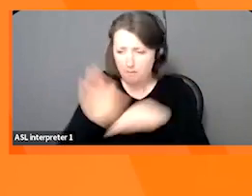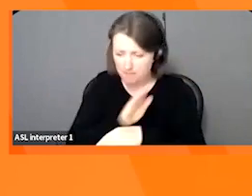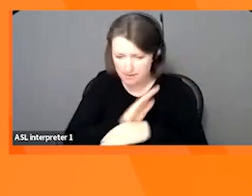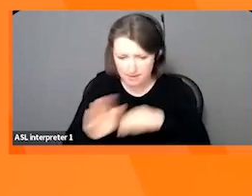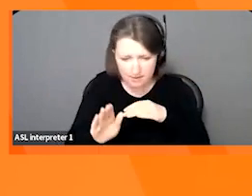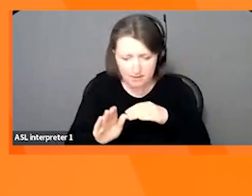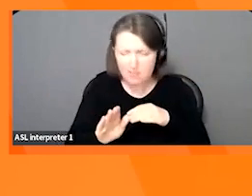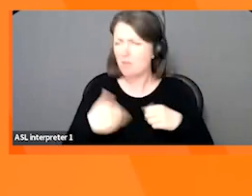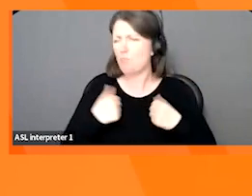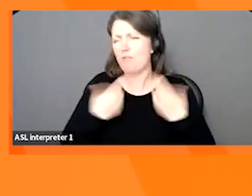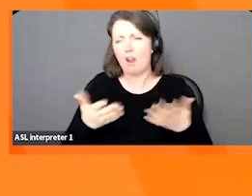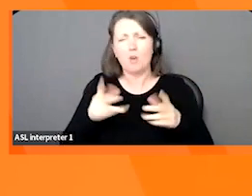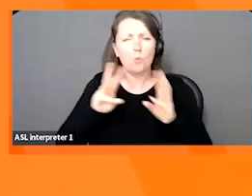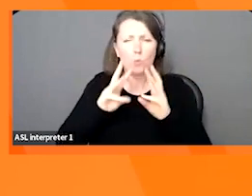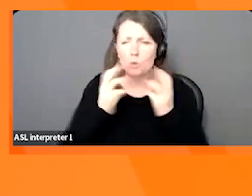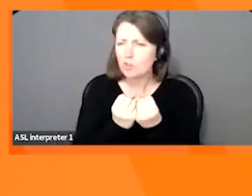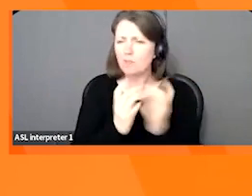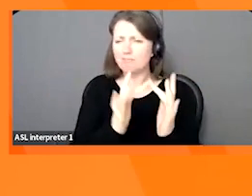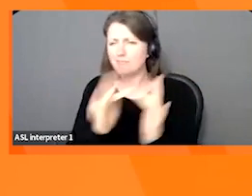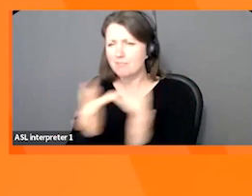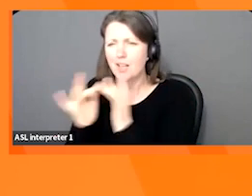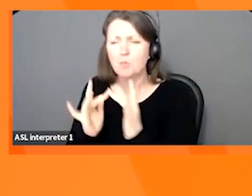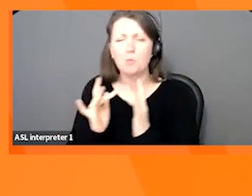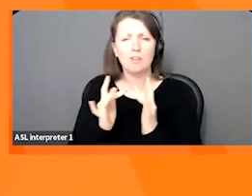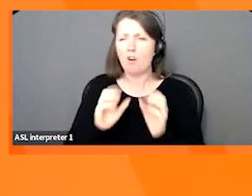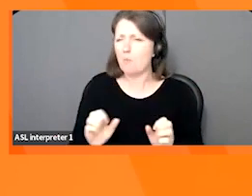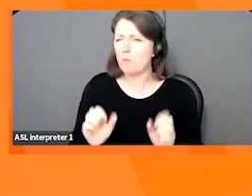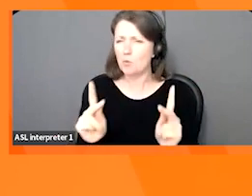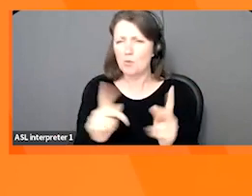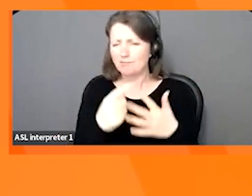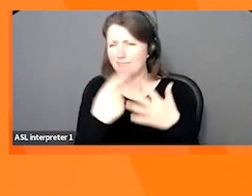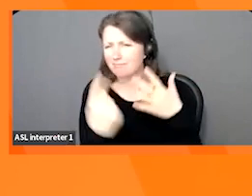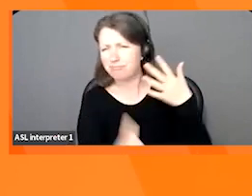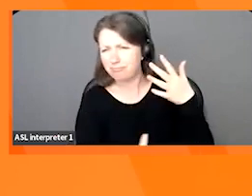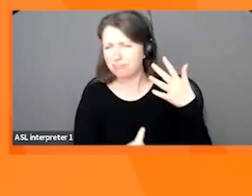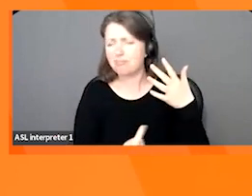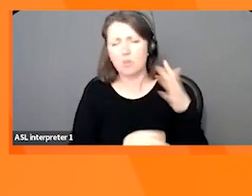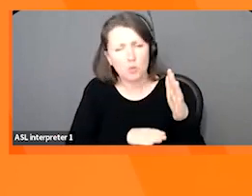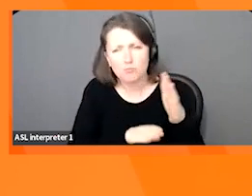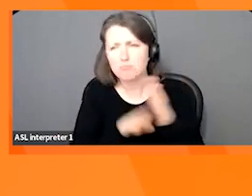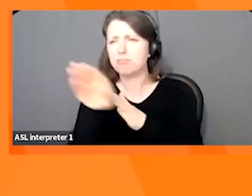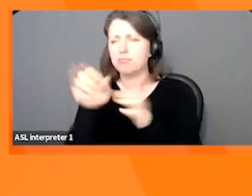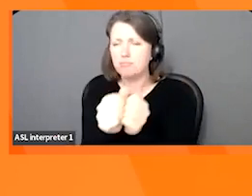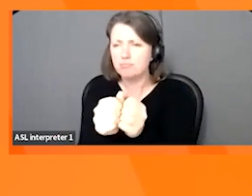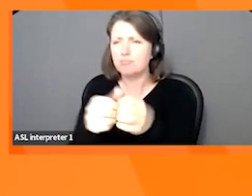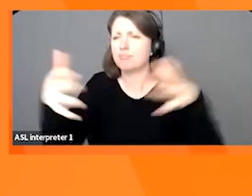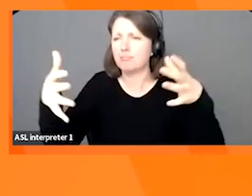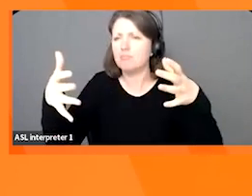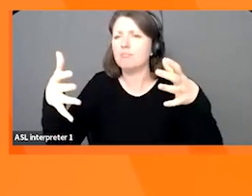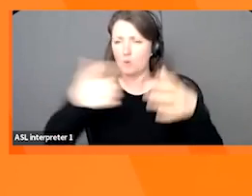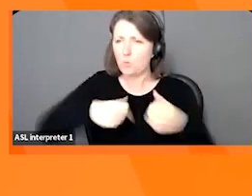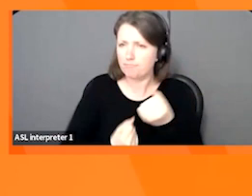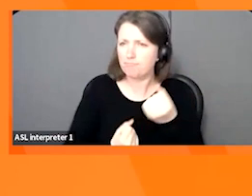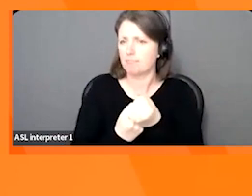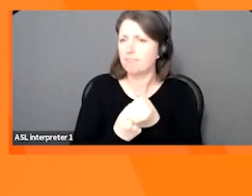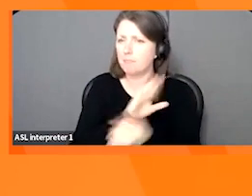workshops, networking opportunities and connections. But I think that's enough about us today. You're here to